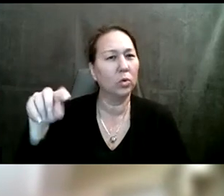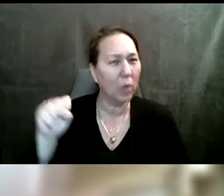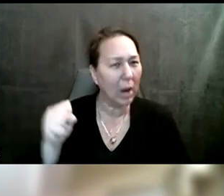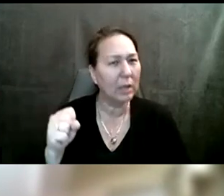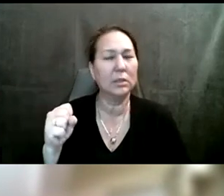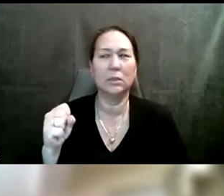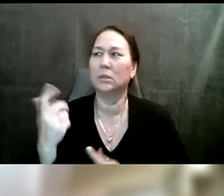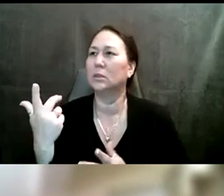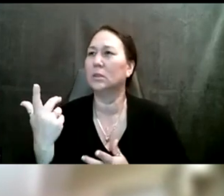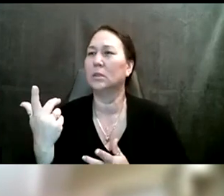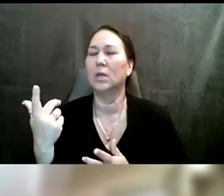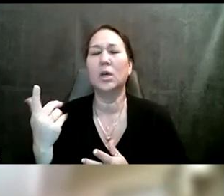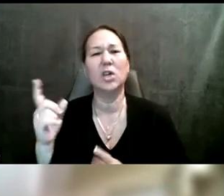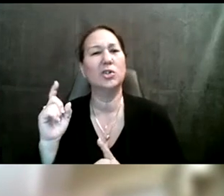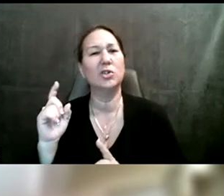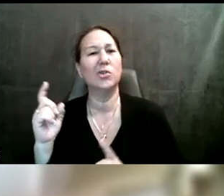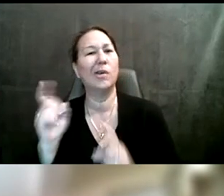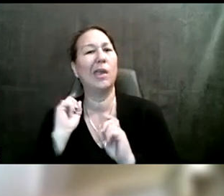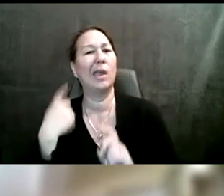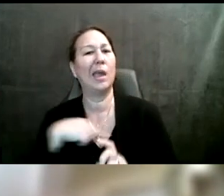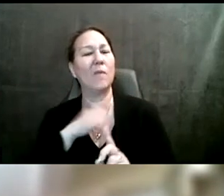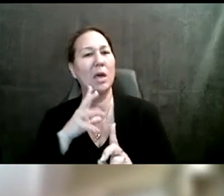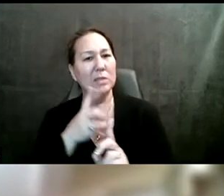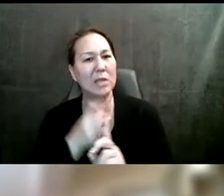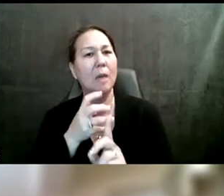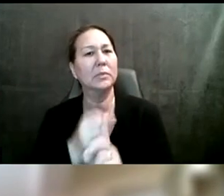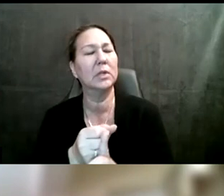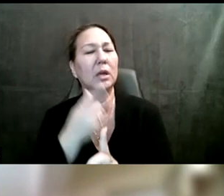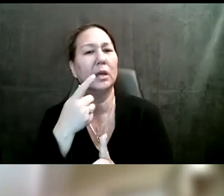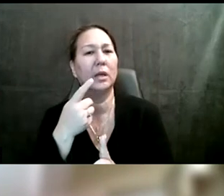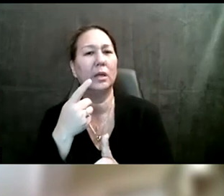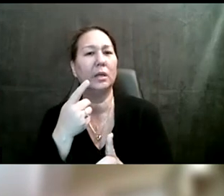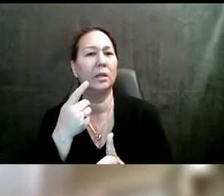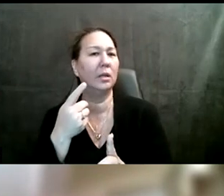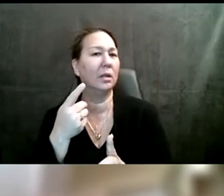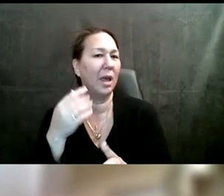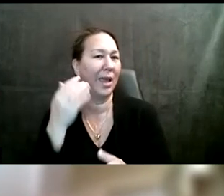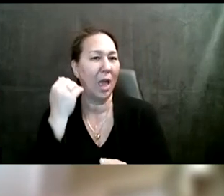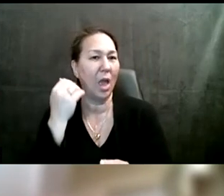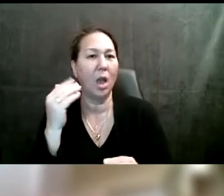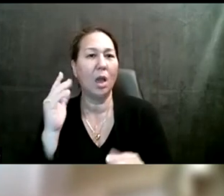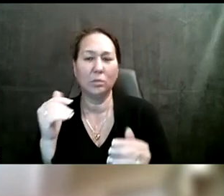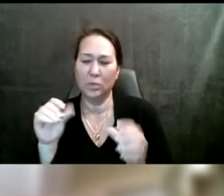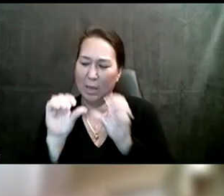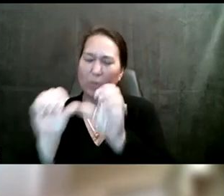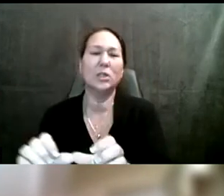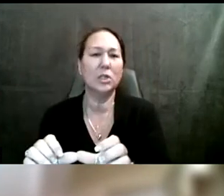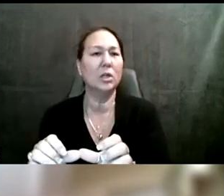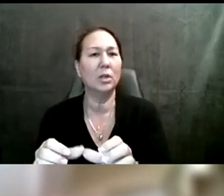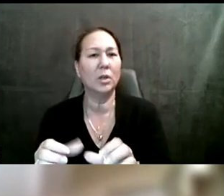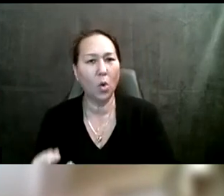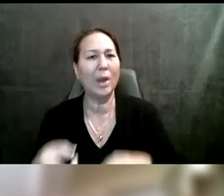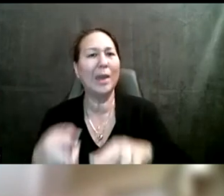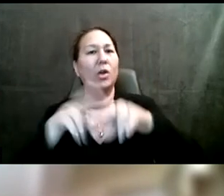us an update on any grant that's being, moving forward or increased would be helpful. And if we could have that in